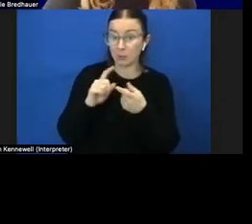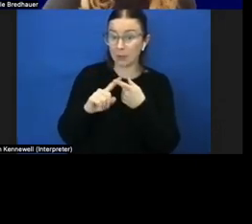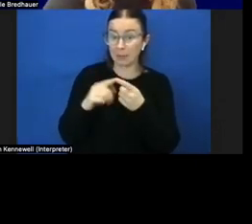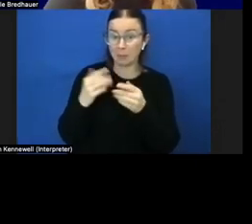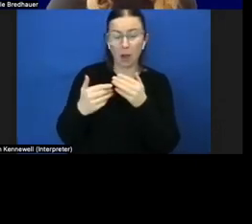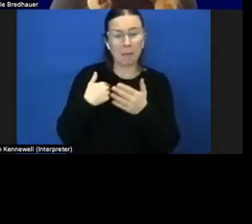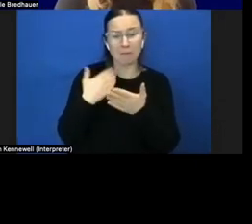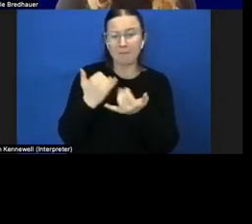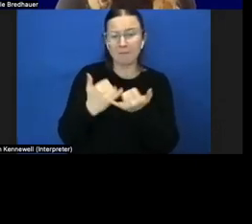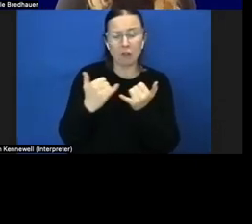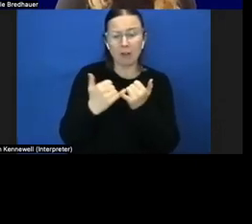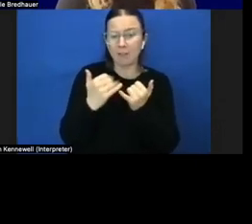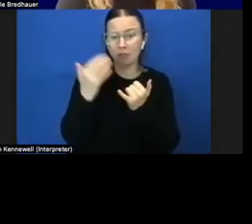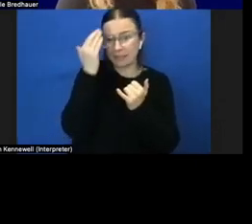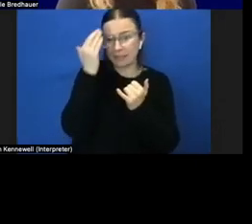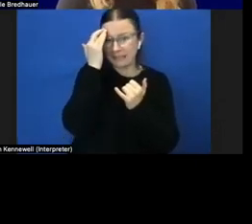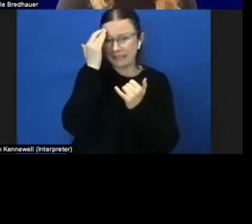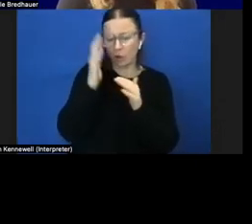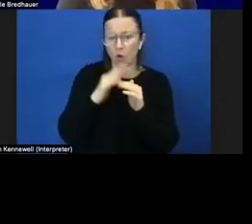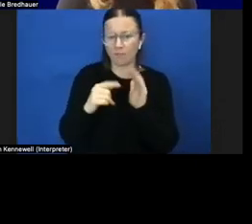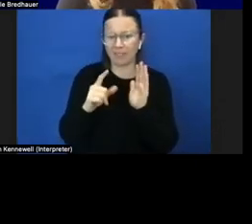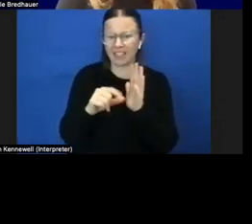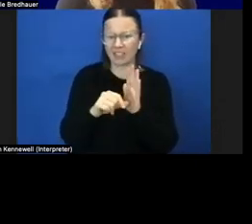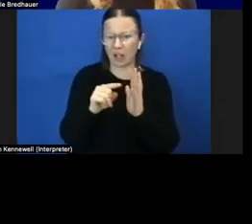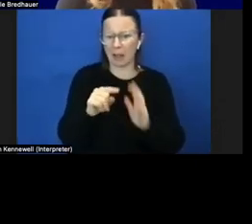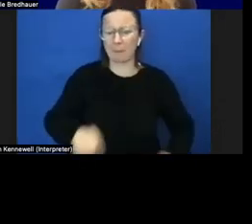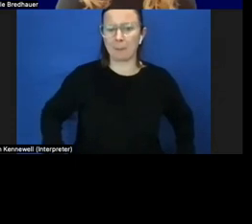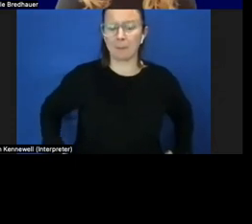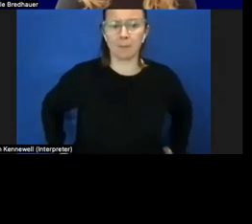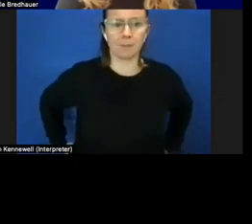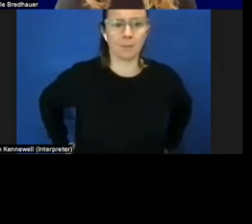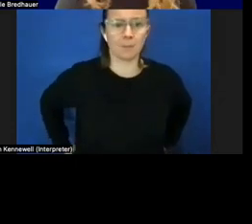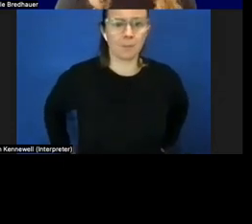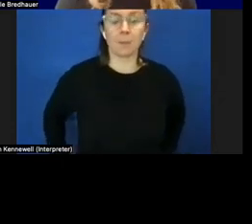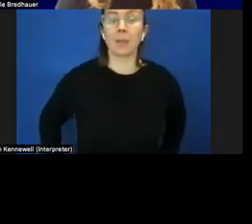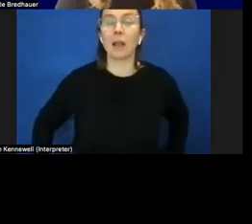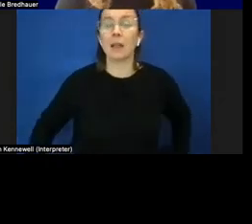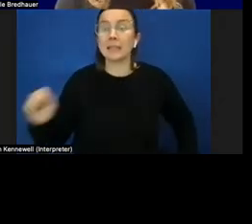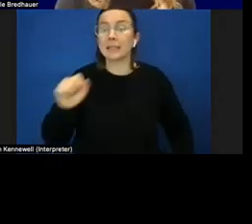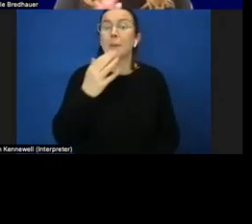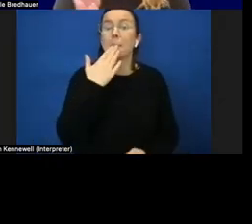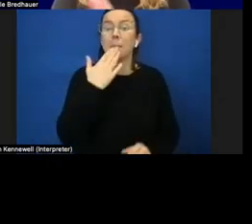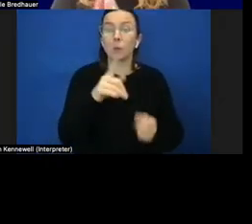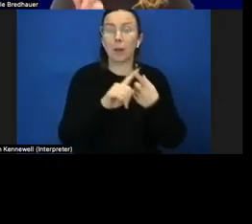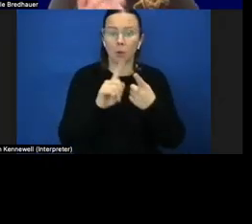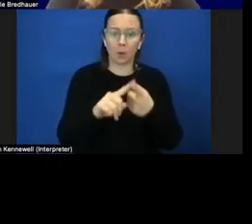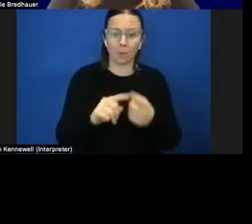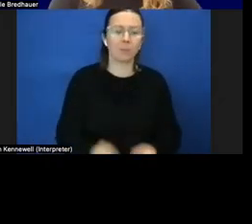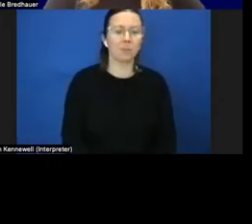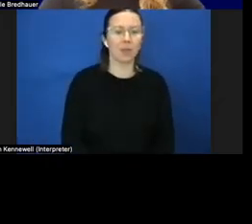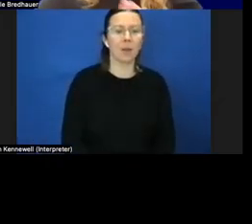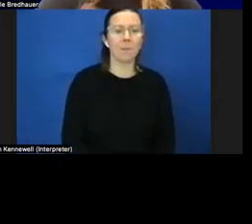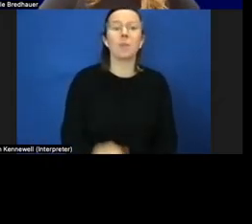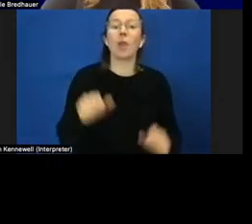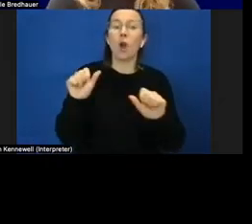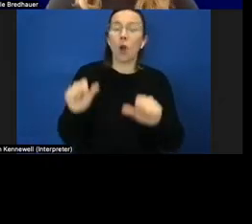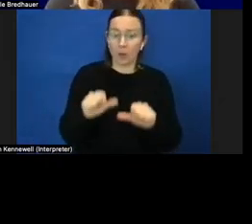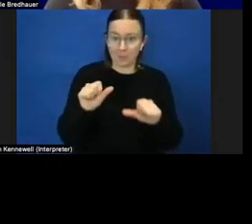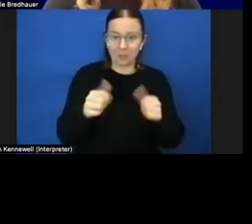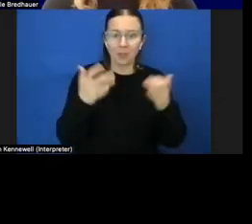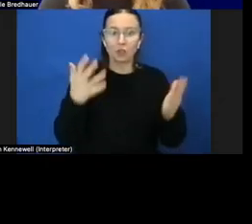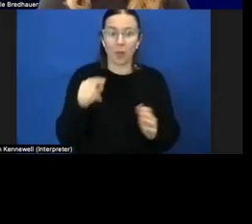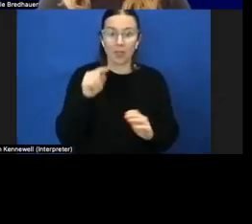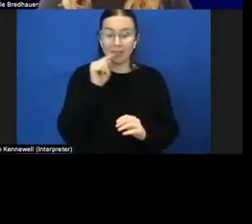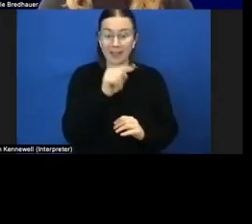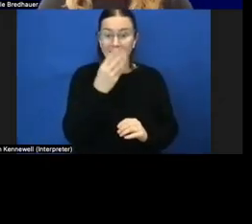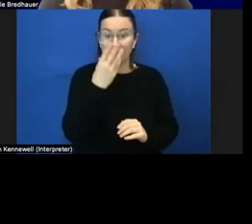that i'm a little bit over um no yes please keep going okay so uh in this image